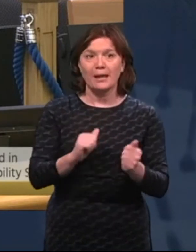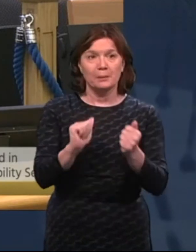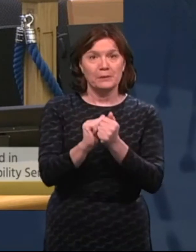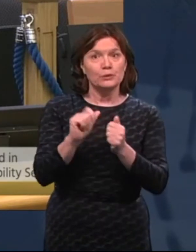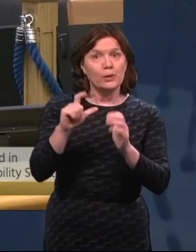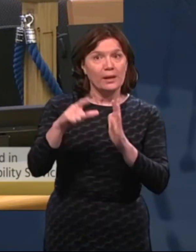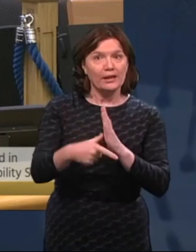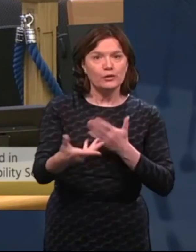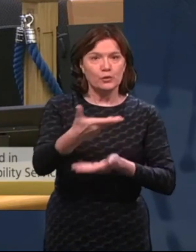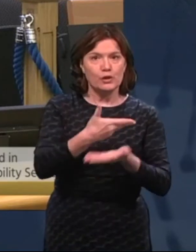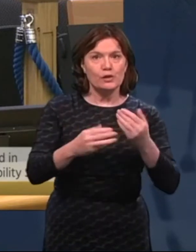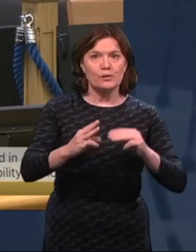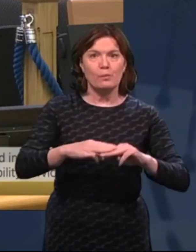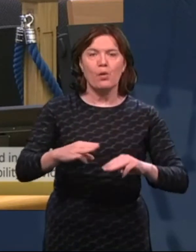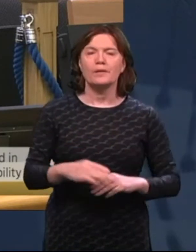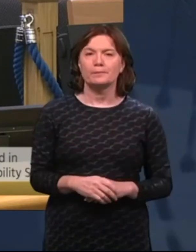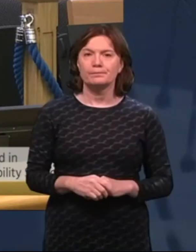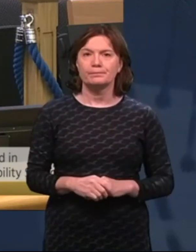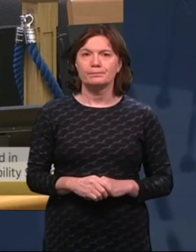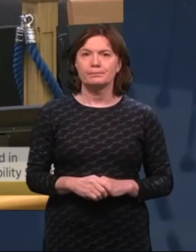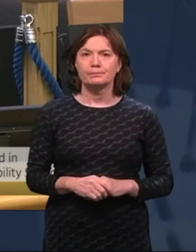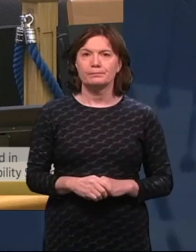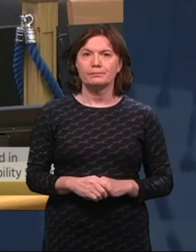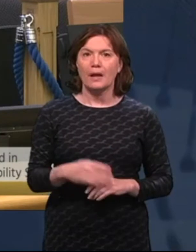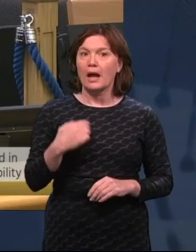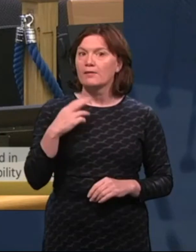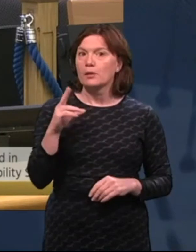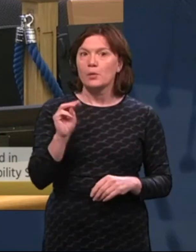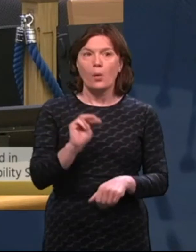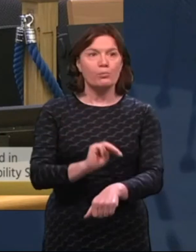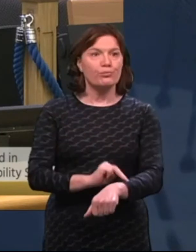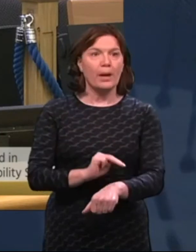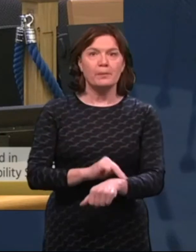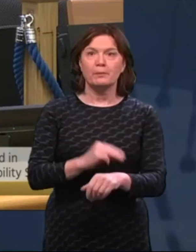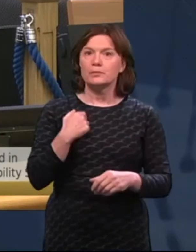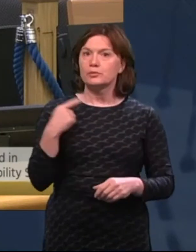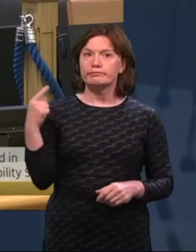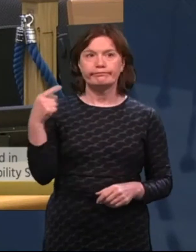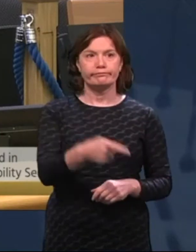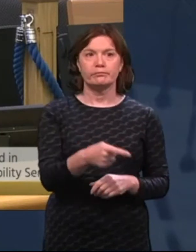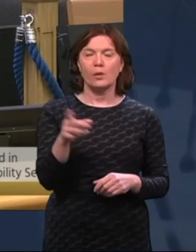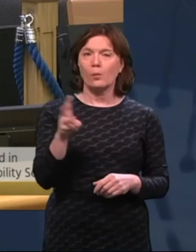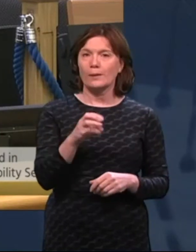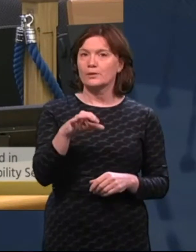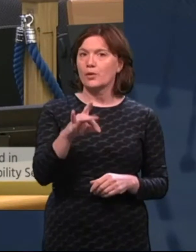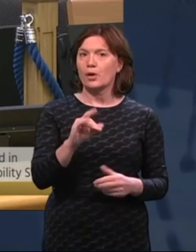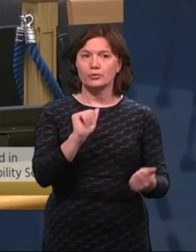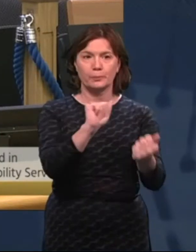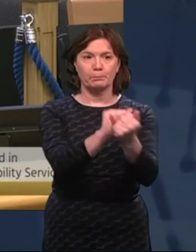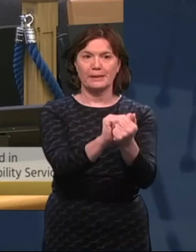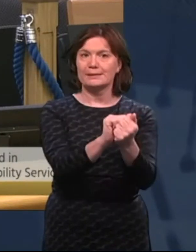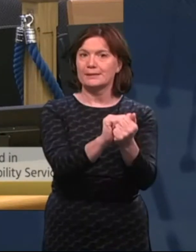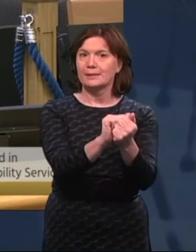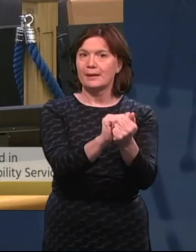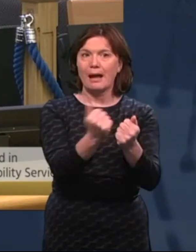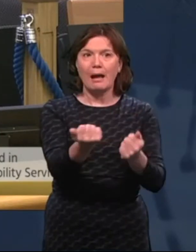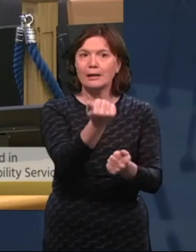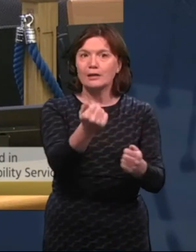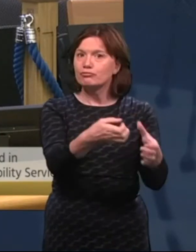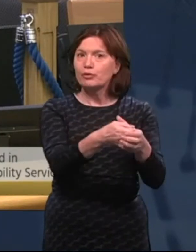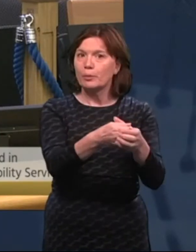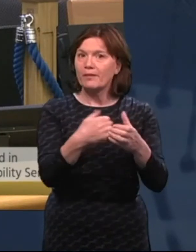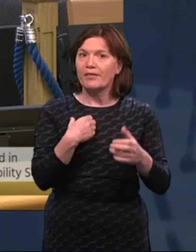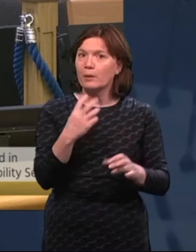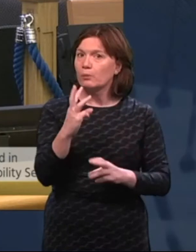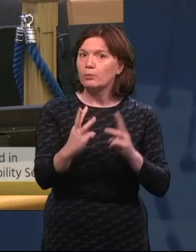to discuss those. But I would have no problem either in going down to West Cork to meeting a group if